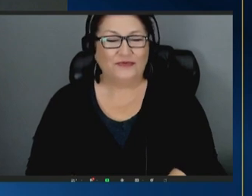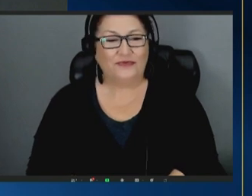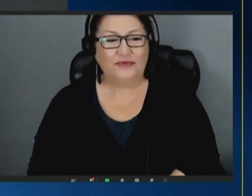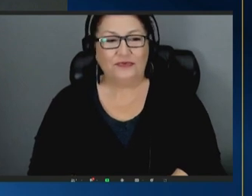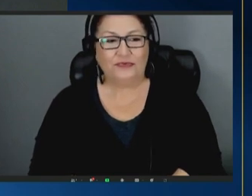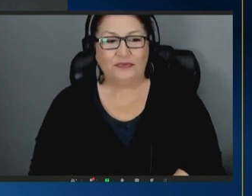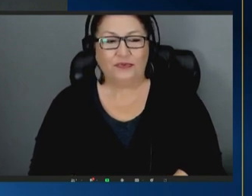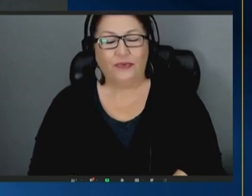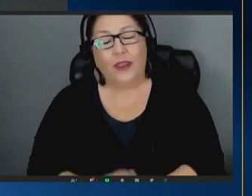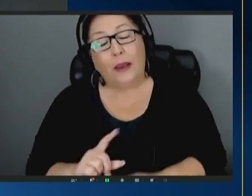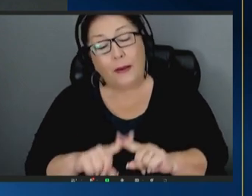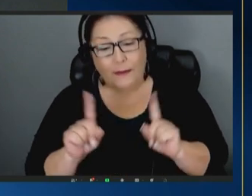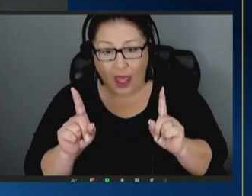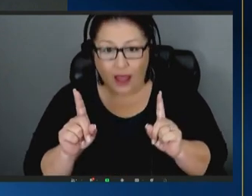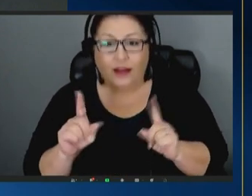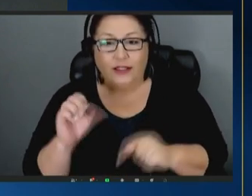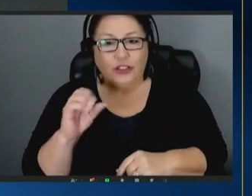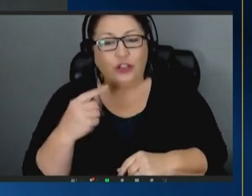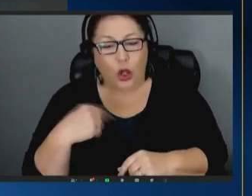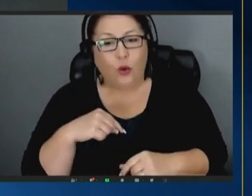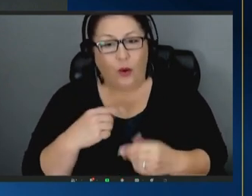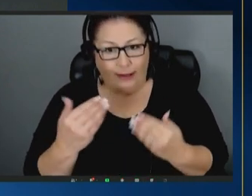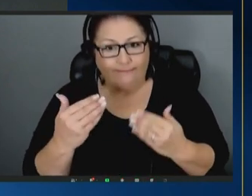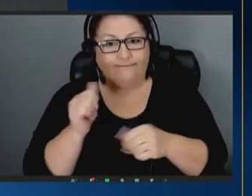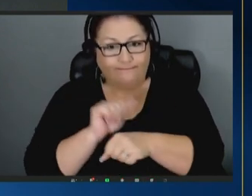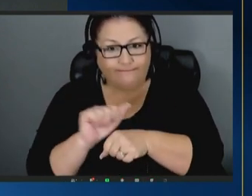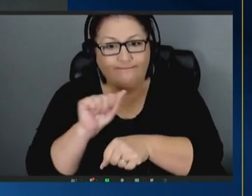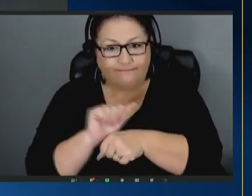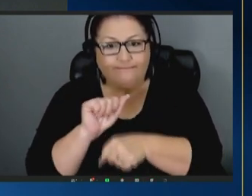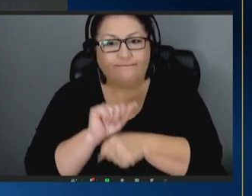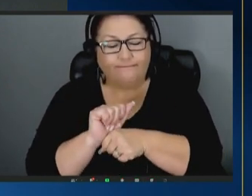but so we went and